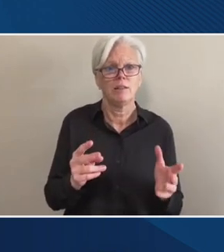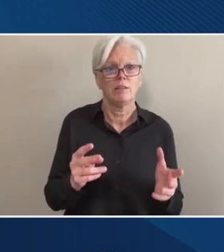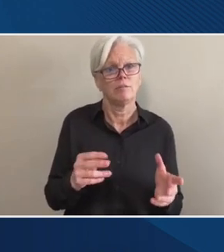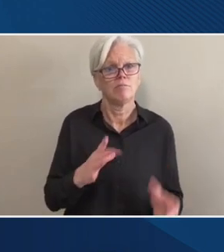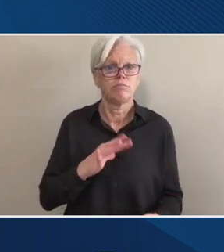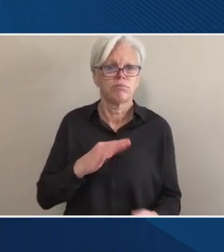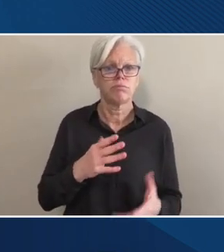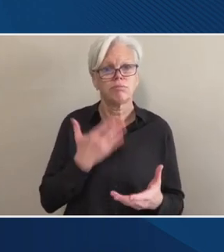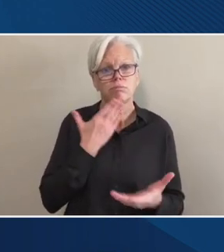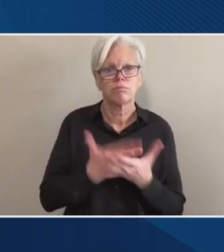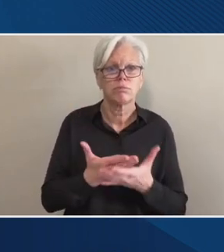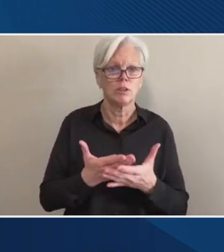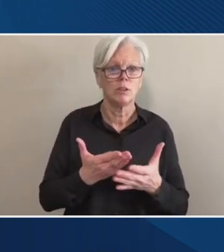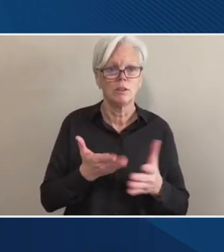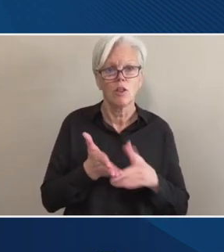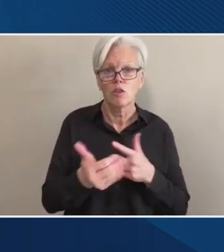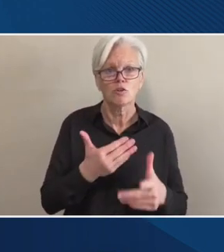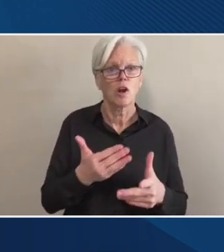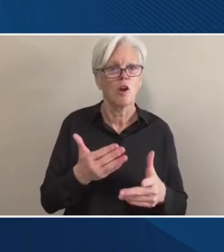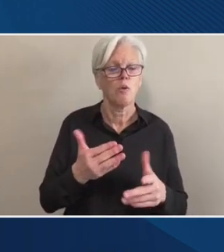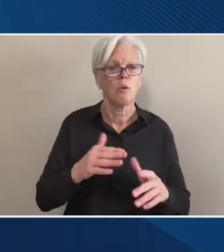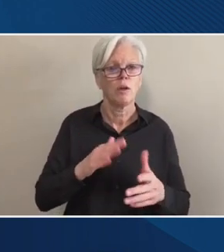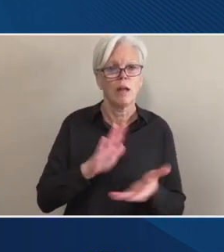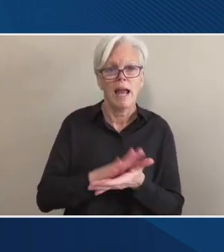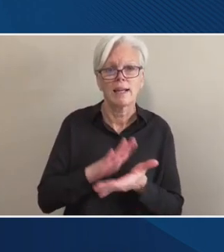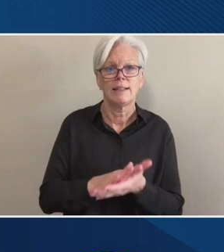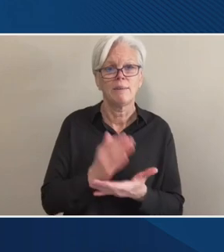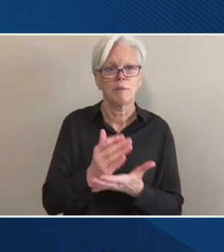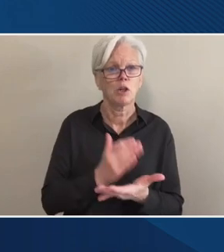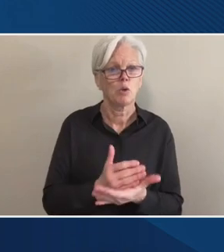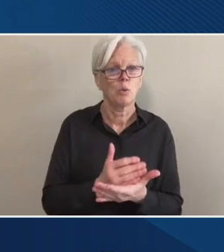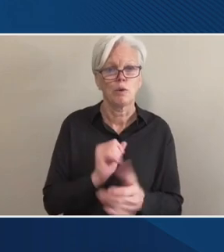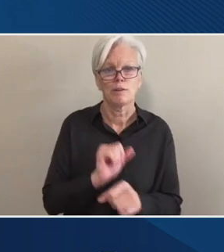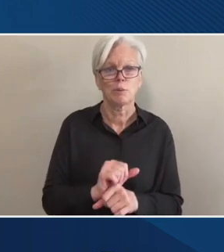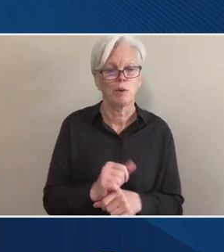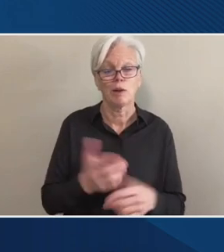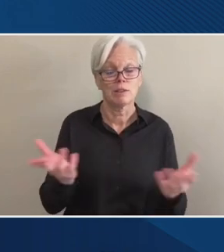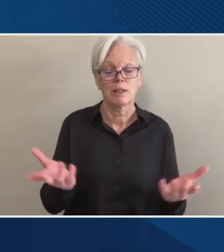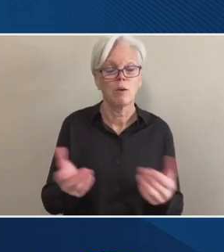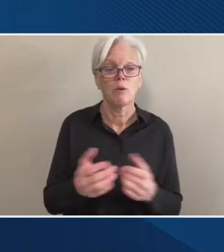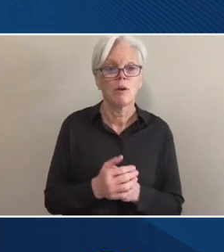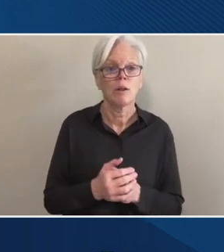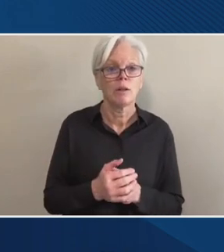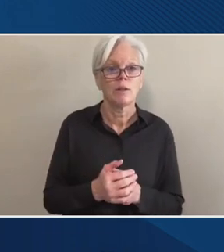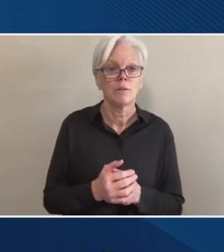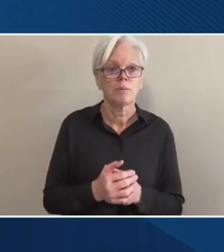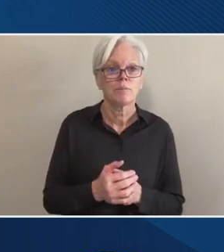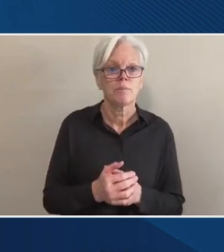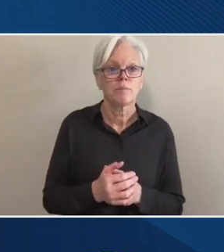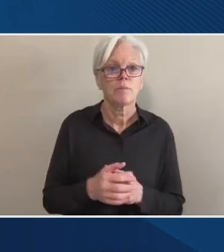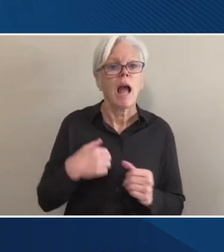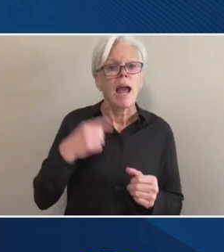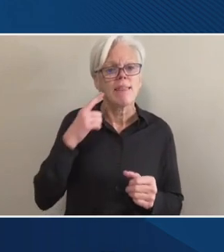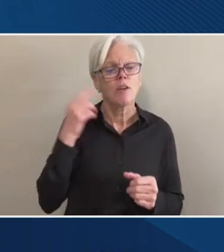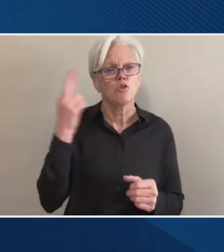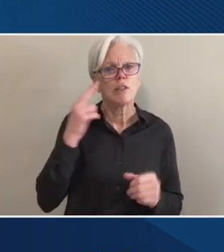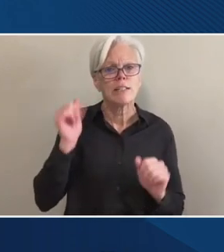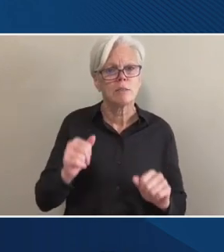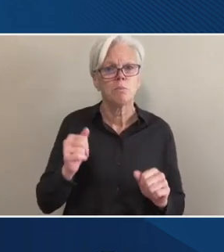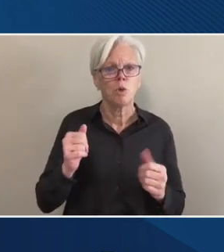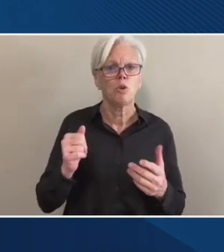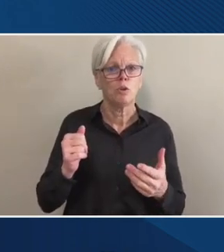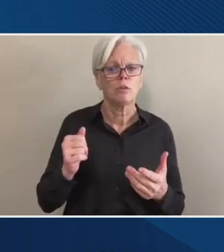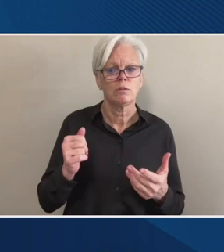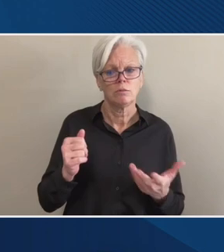coursework. So I think there are reasonable grounds for the department to do this, and I